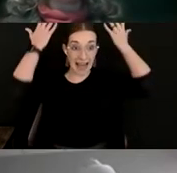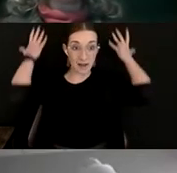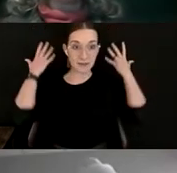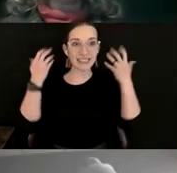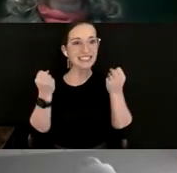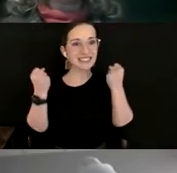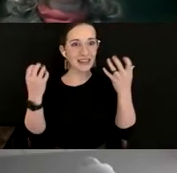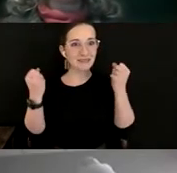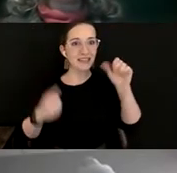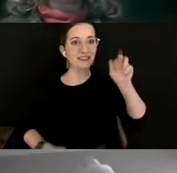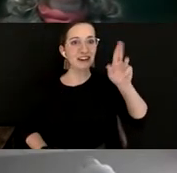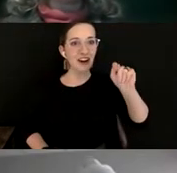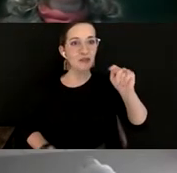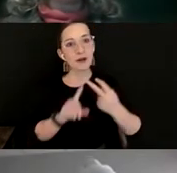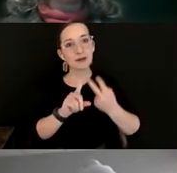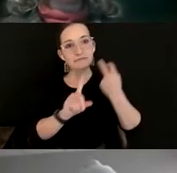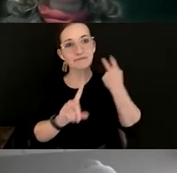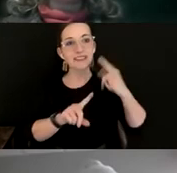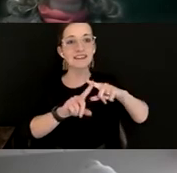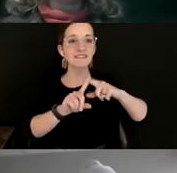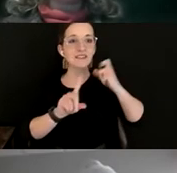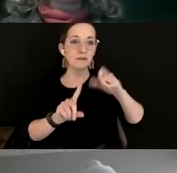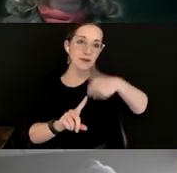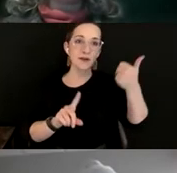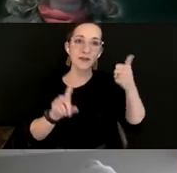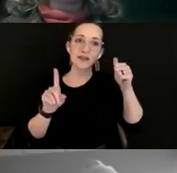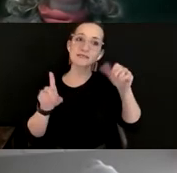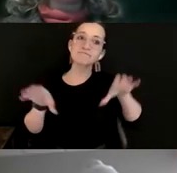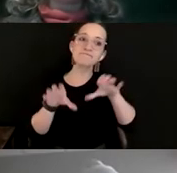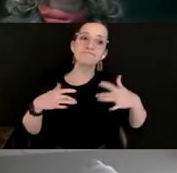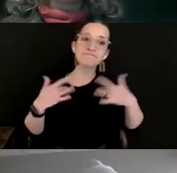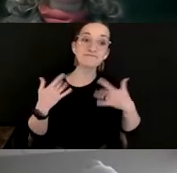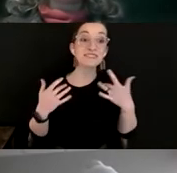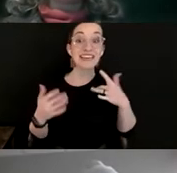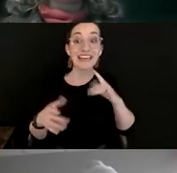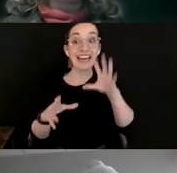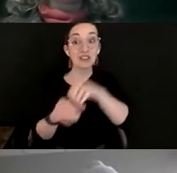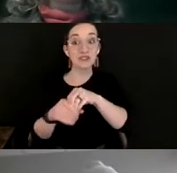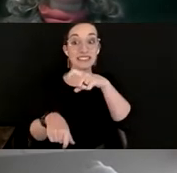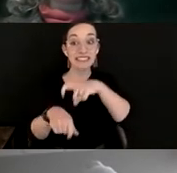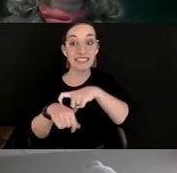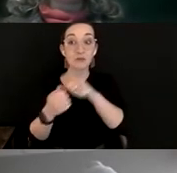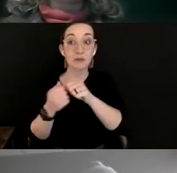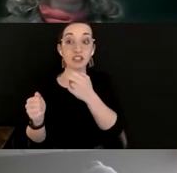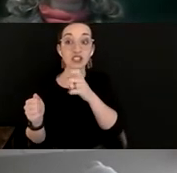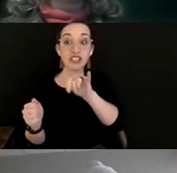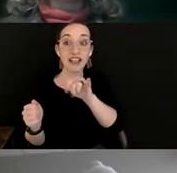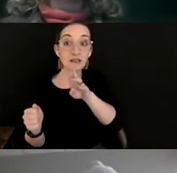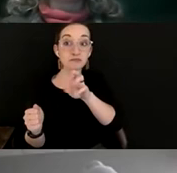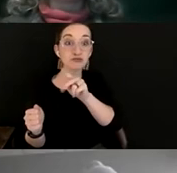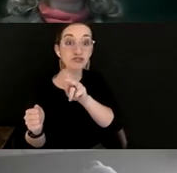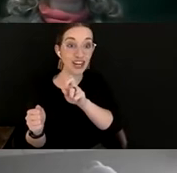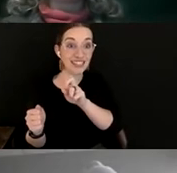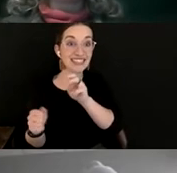previous engagements, including some time spent with Shelly and Brooke in Minnesota. I